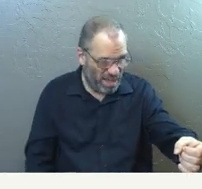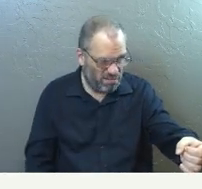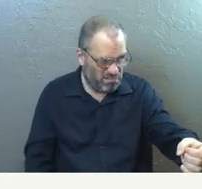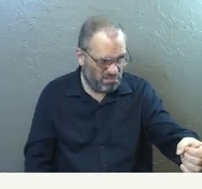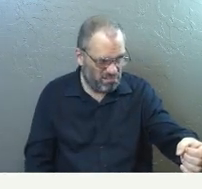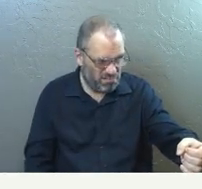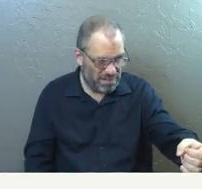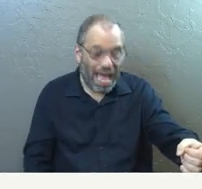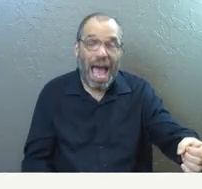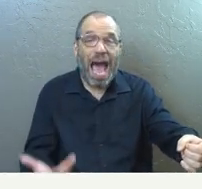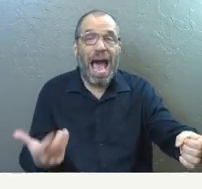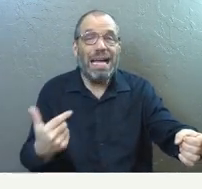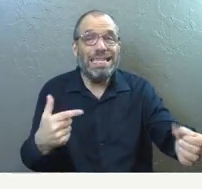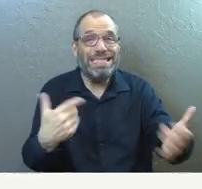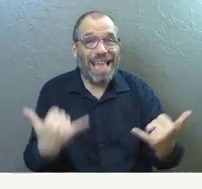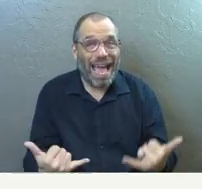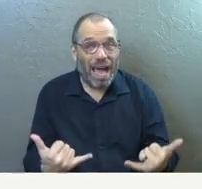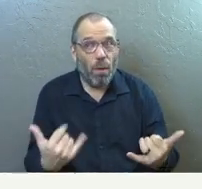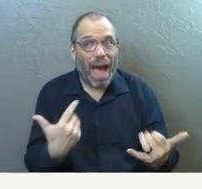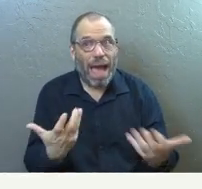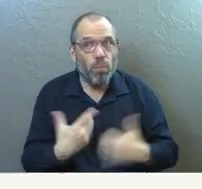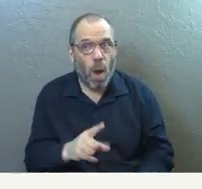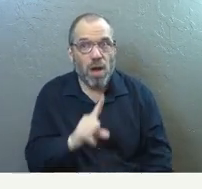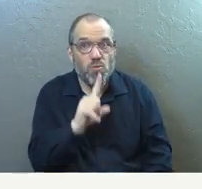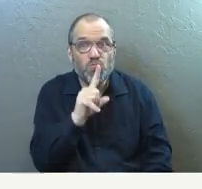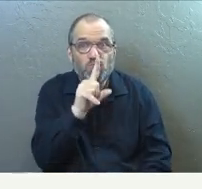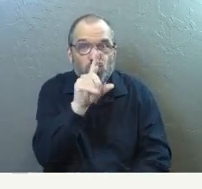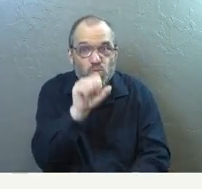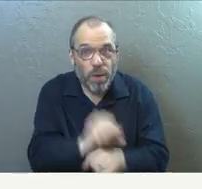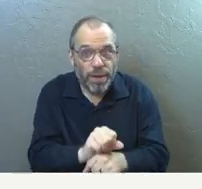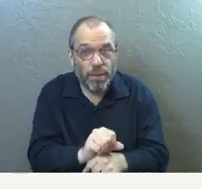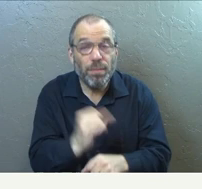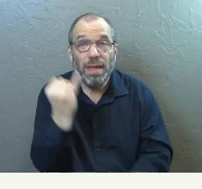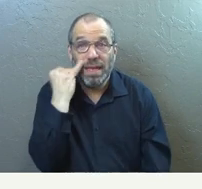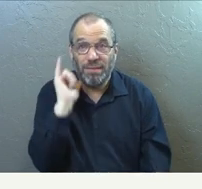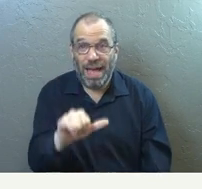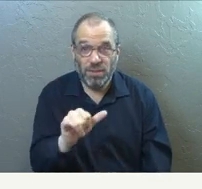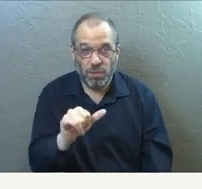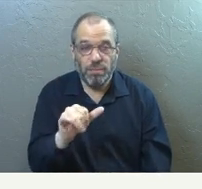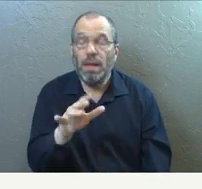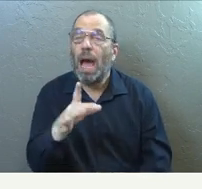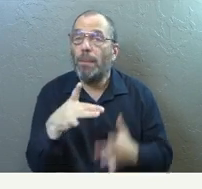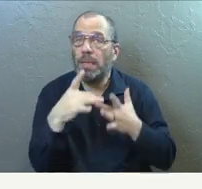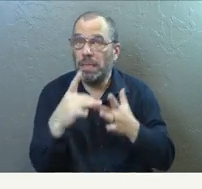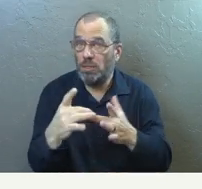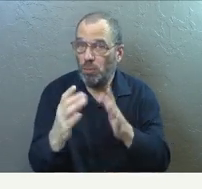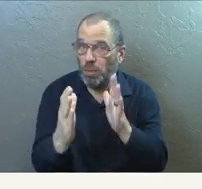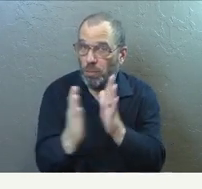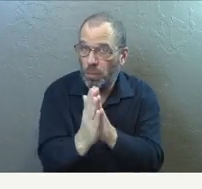And so I want it to be real this time. If that's where you are, I'm going to walk us through a prayer.